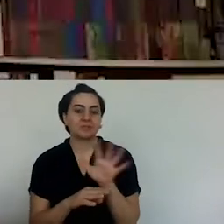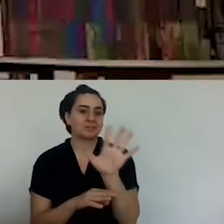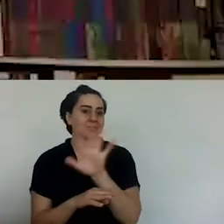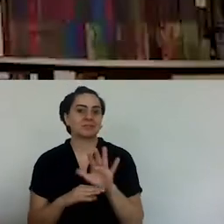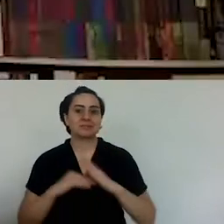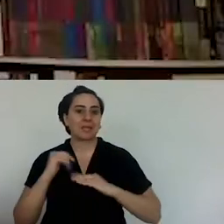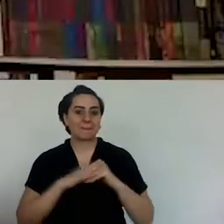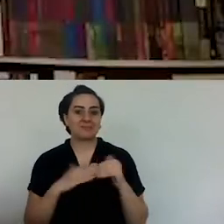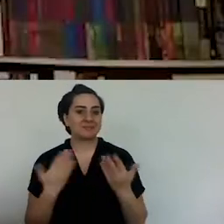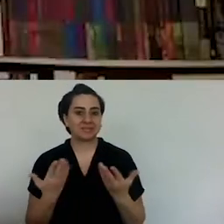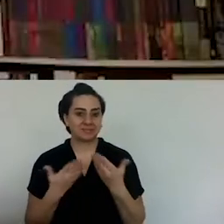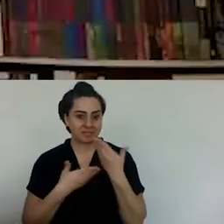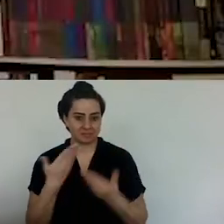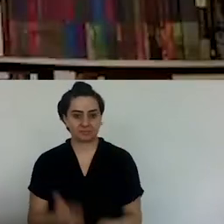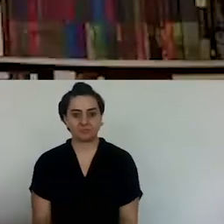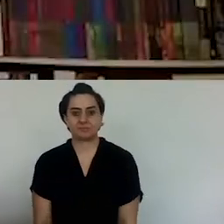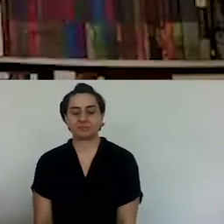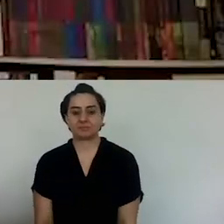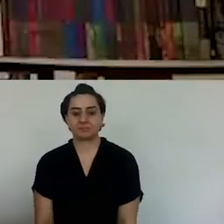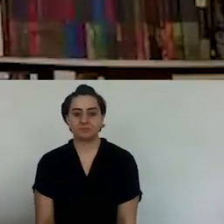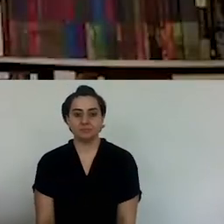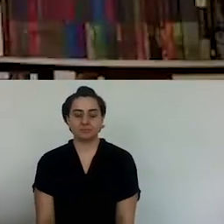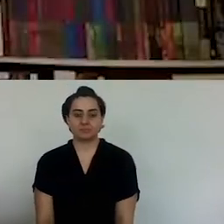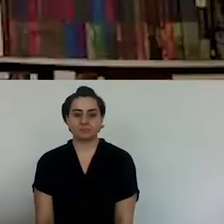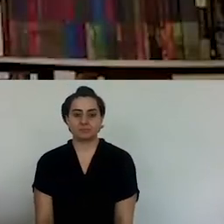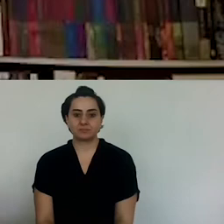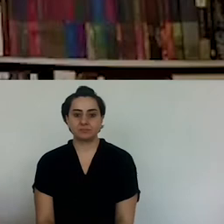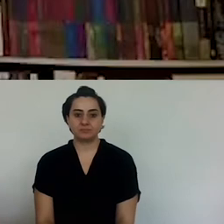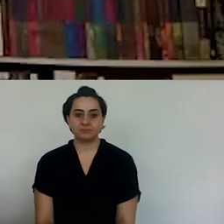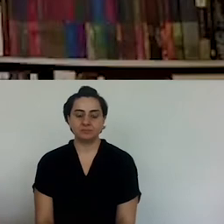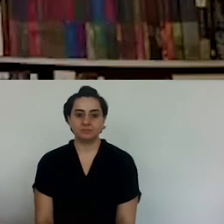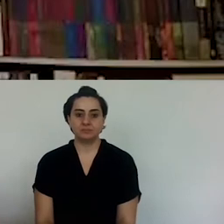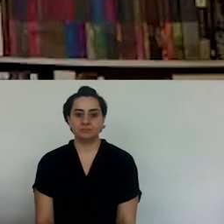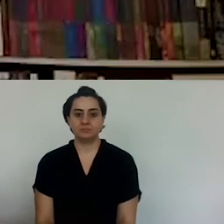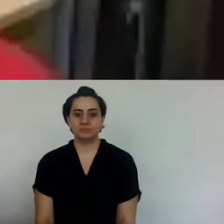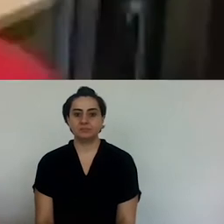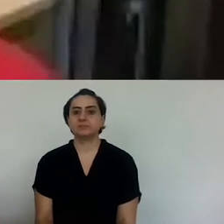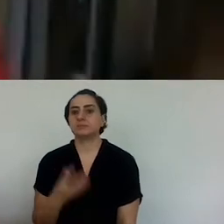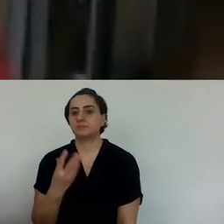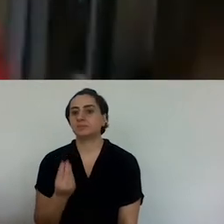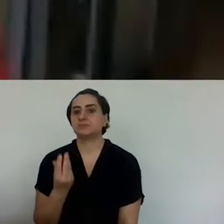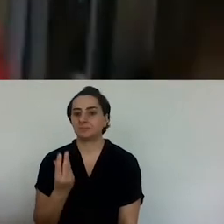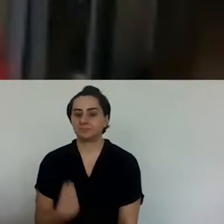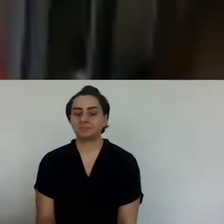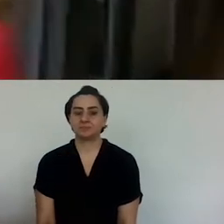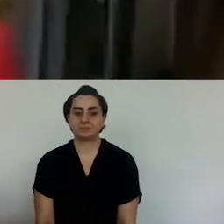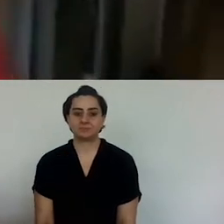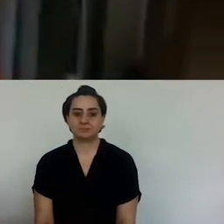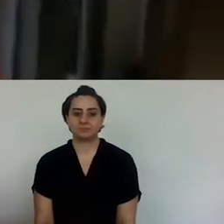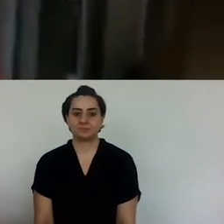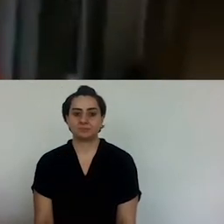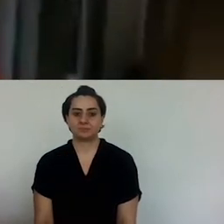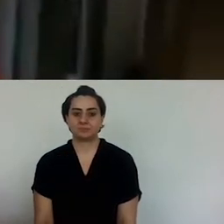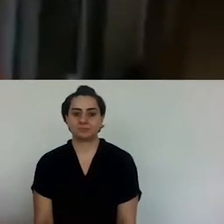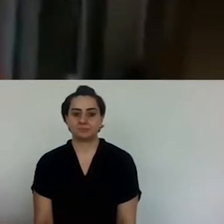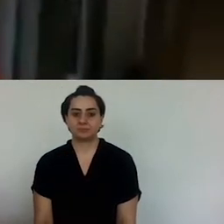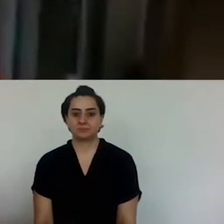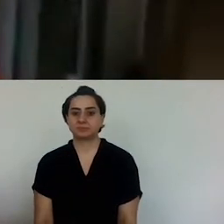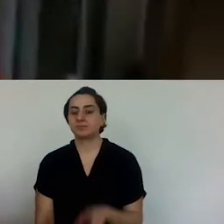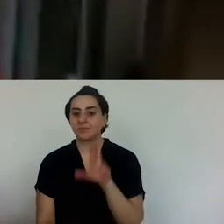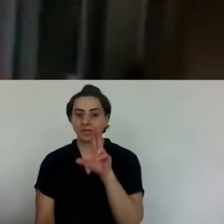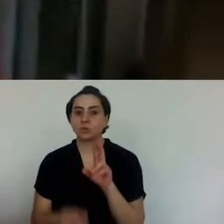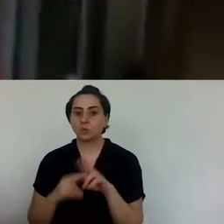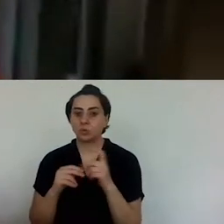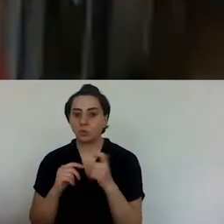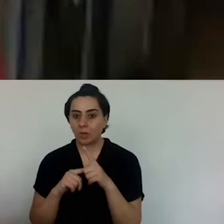the Greeks? What was the demographic? What was the demographics of Yedukule when you were a child? Could you tell